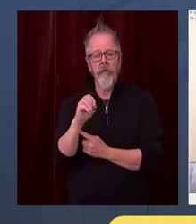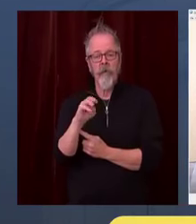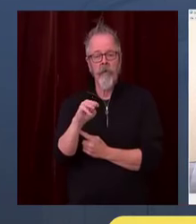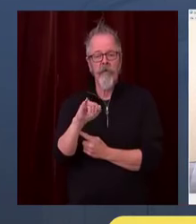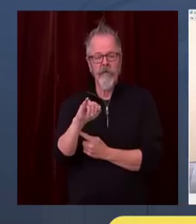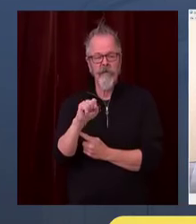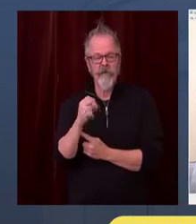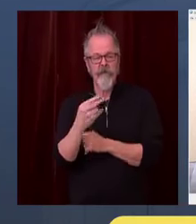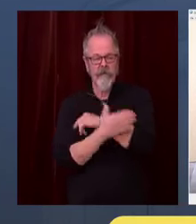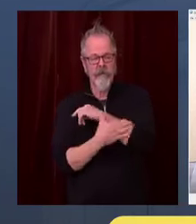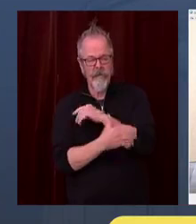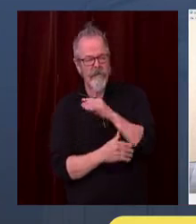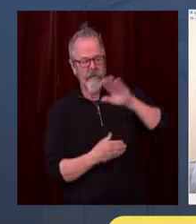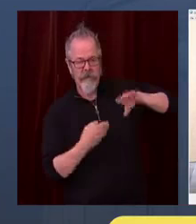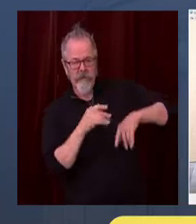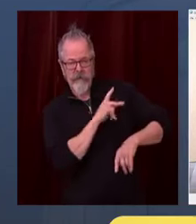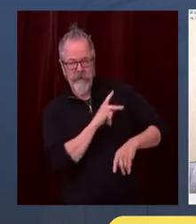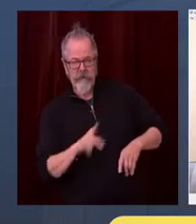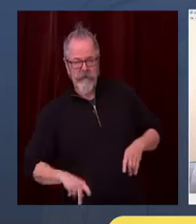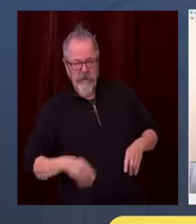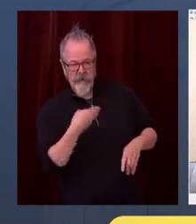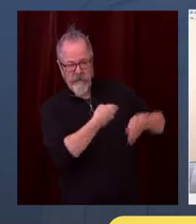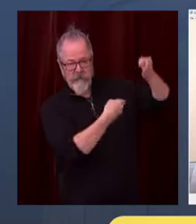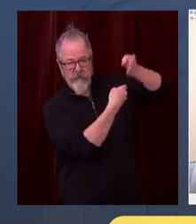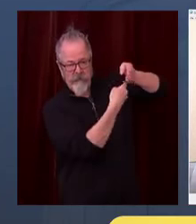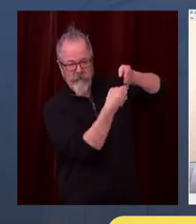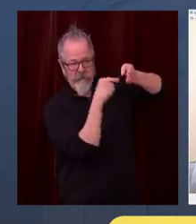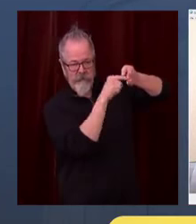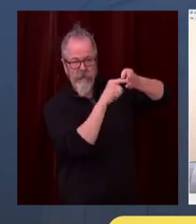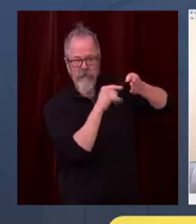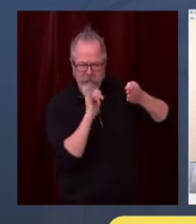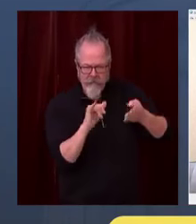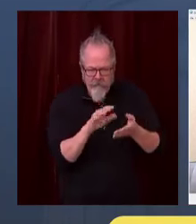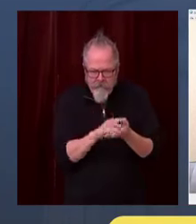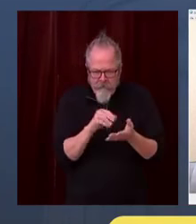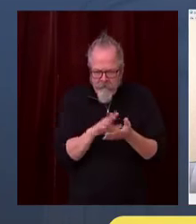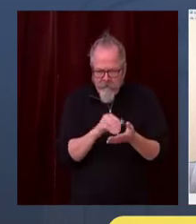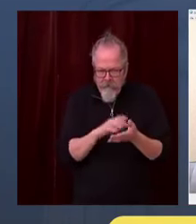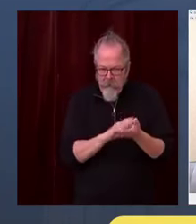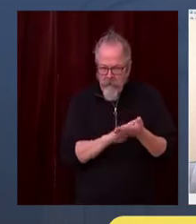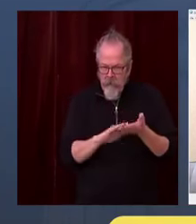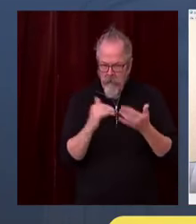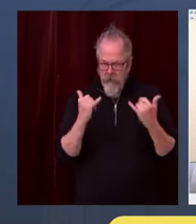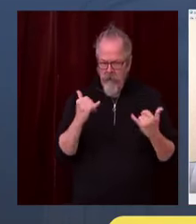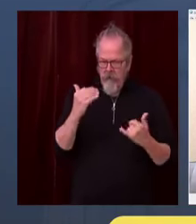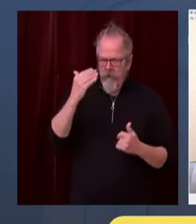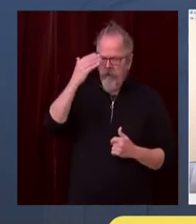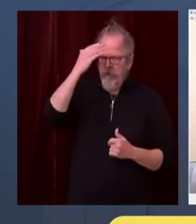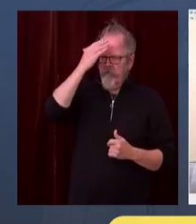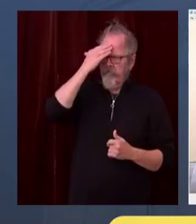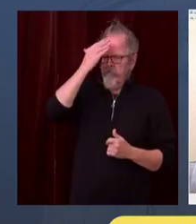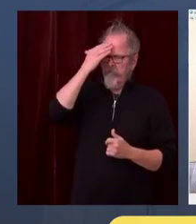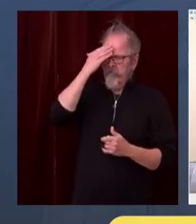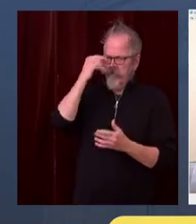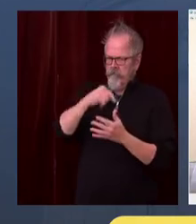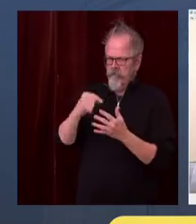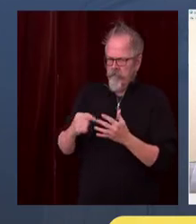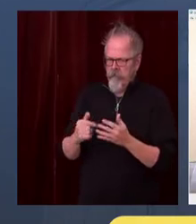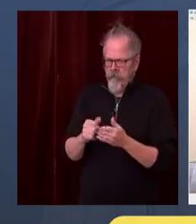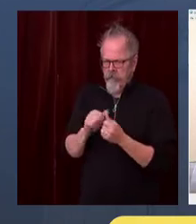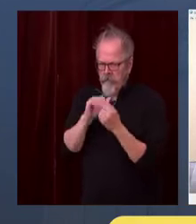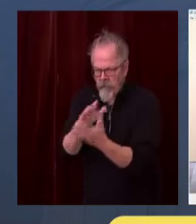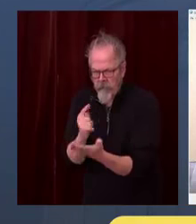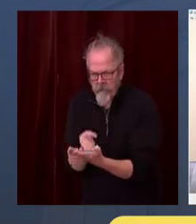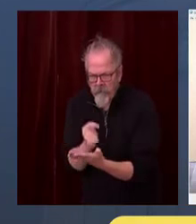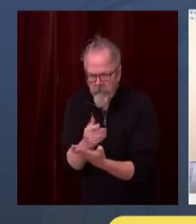in managing of COVID through telehealth, we're still seeing a rapid rise in hospitalizations in Snohomish County. We're also seeing deaths